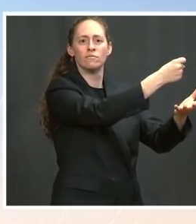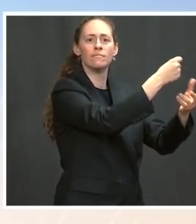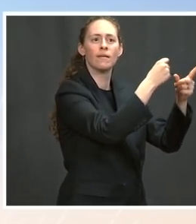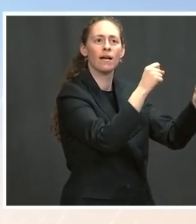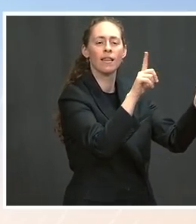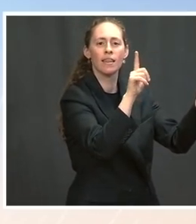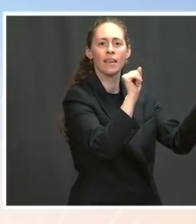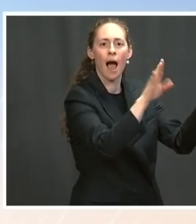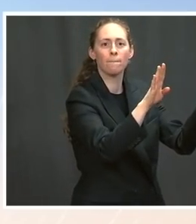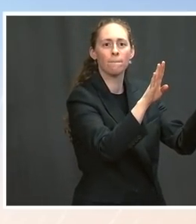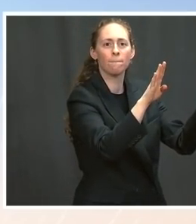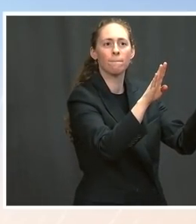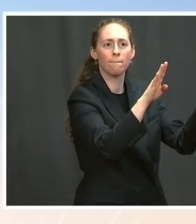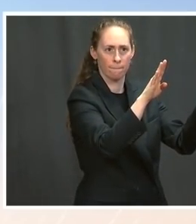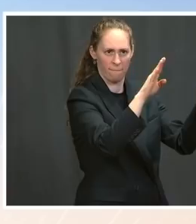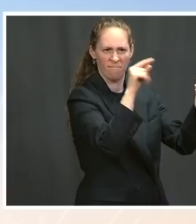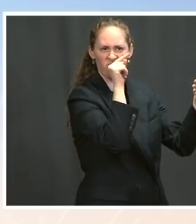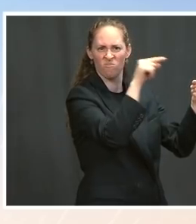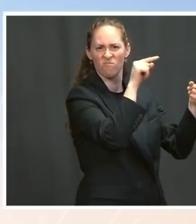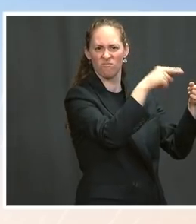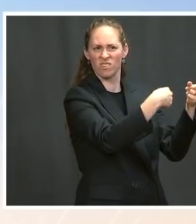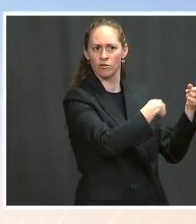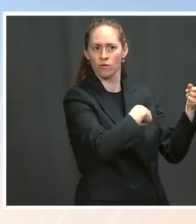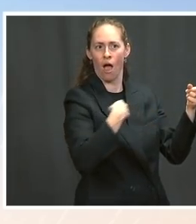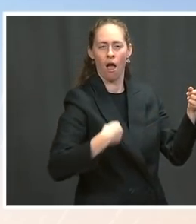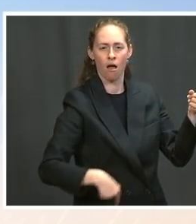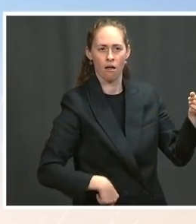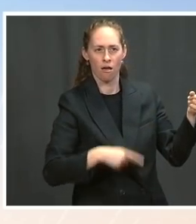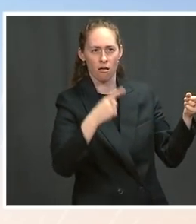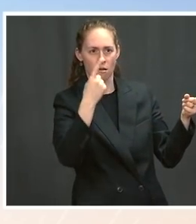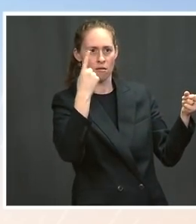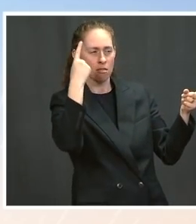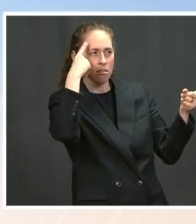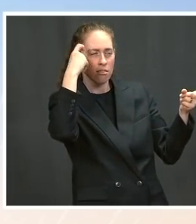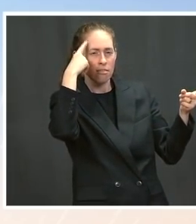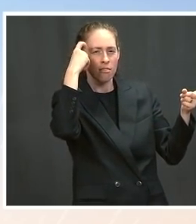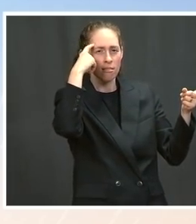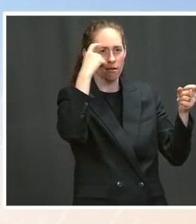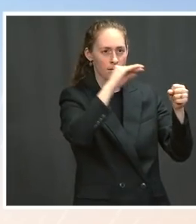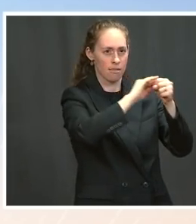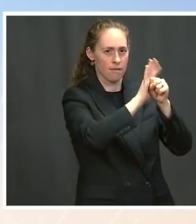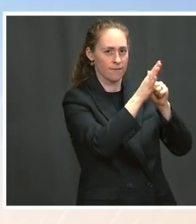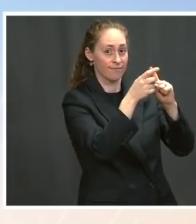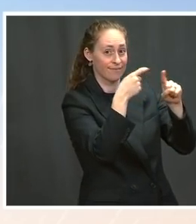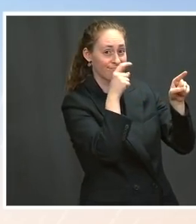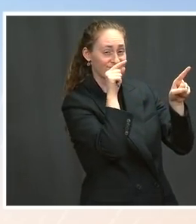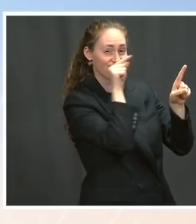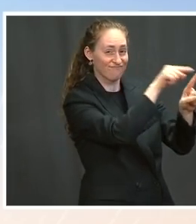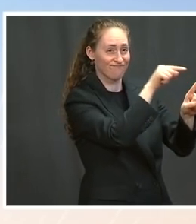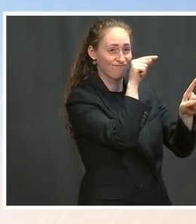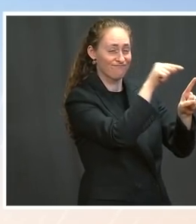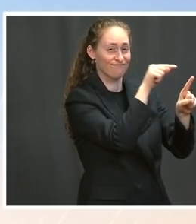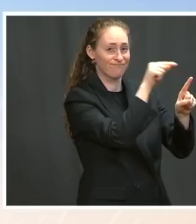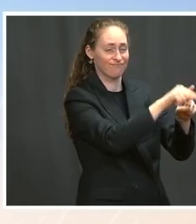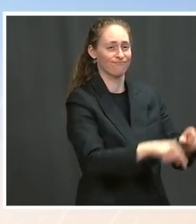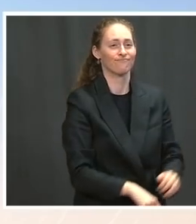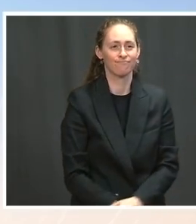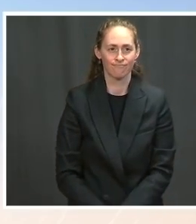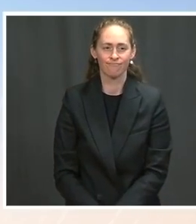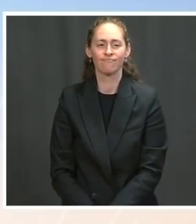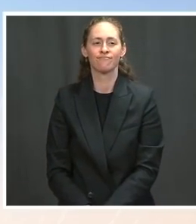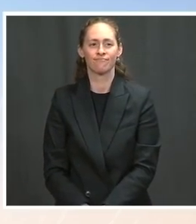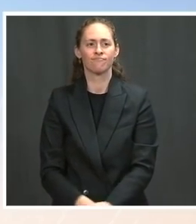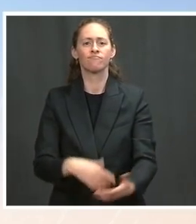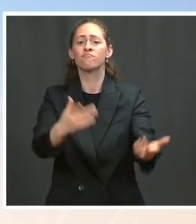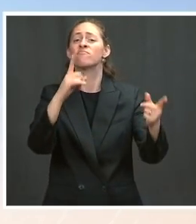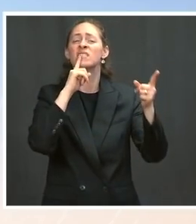about the lab leak theory. And given that gain-of-function research is dicey, why